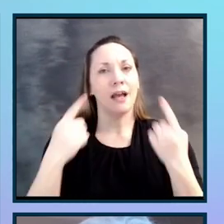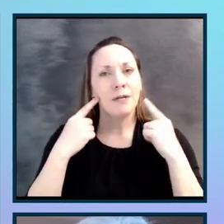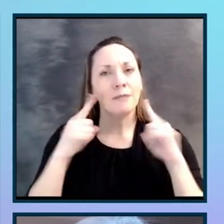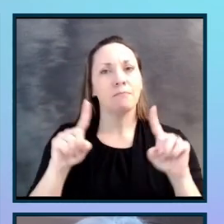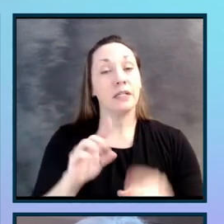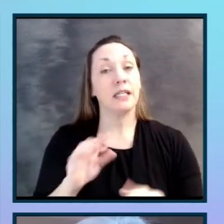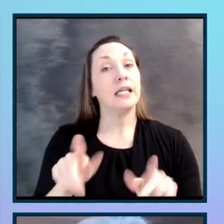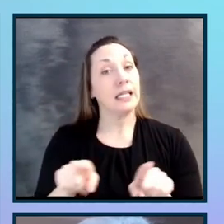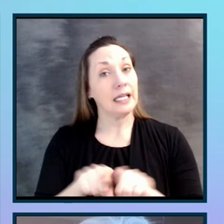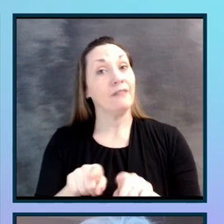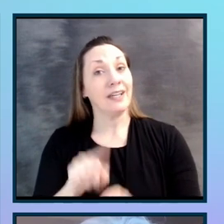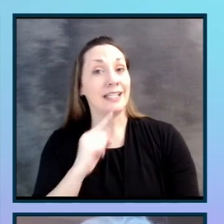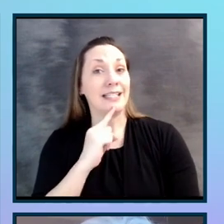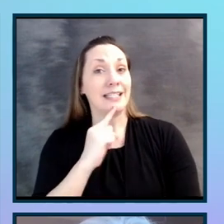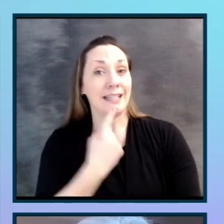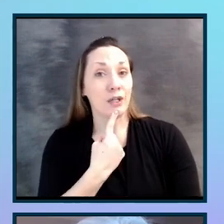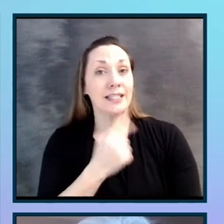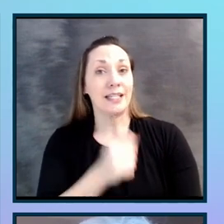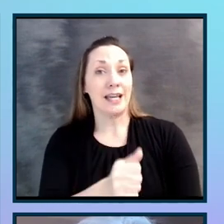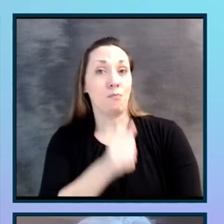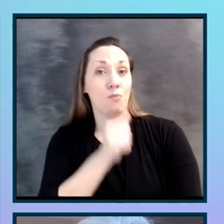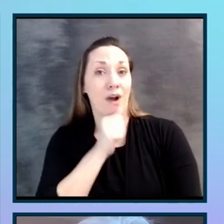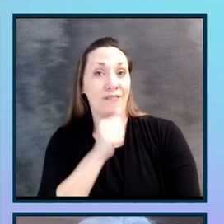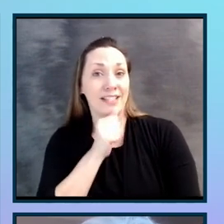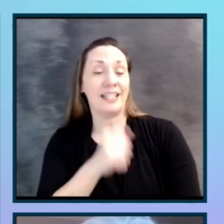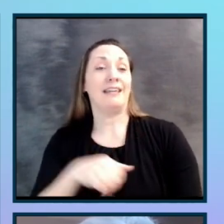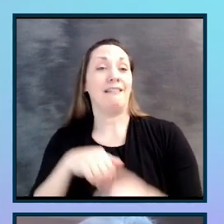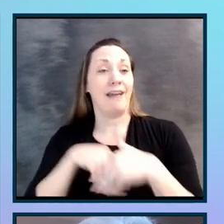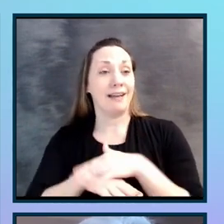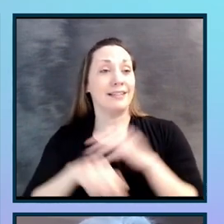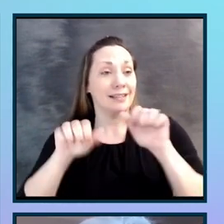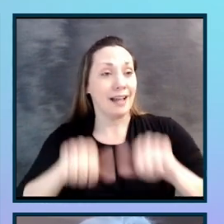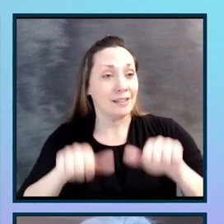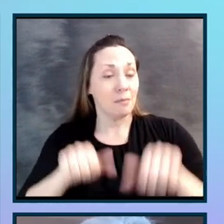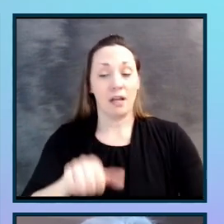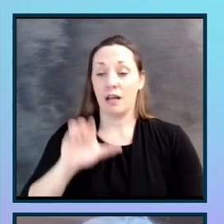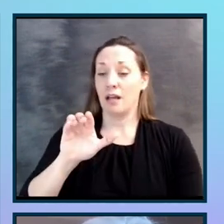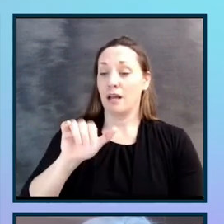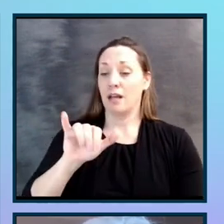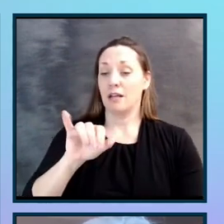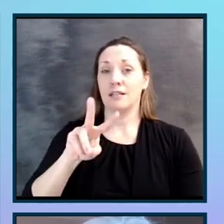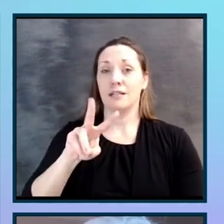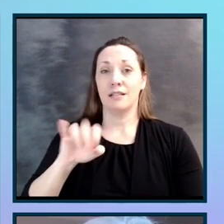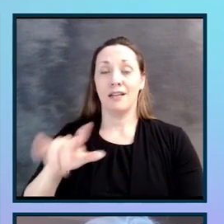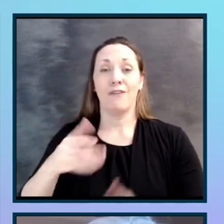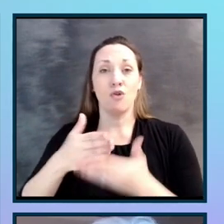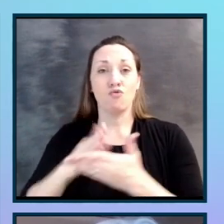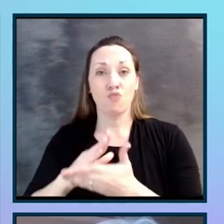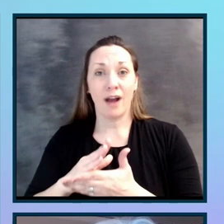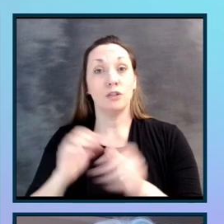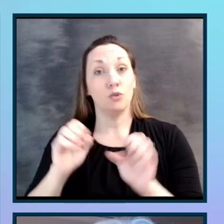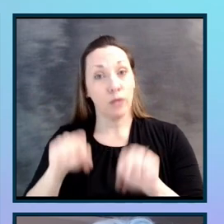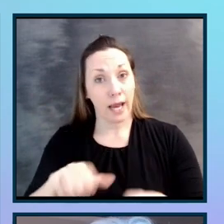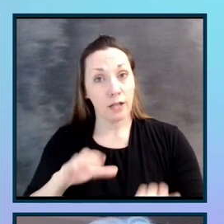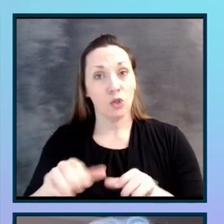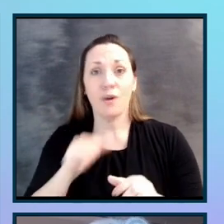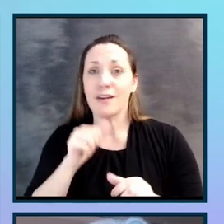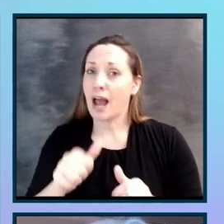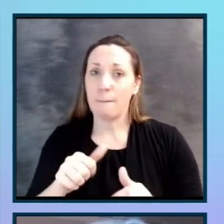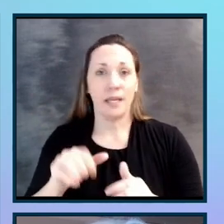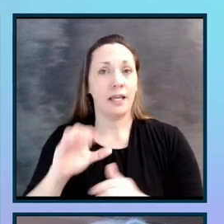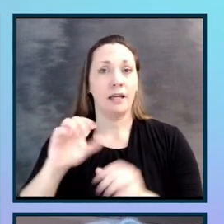accessibility, civil rights things can be accomplished without acting like a shark. Instead,